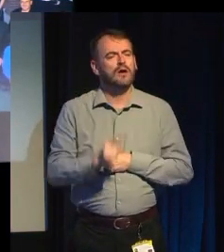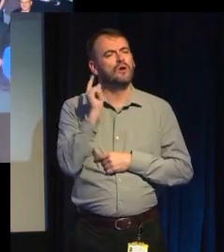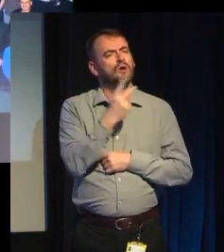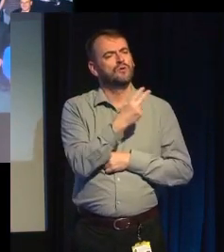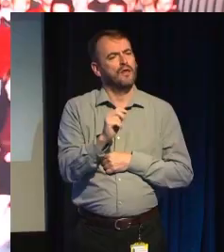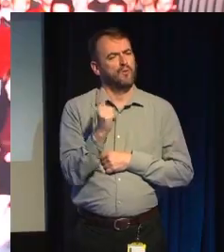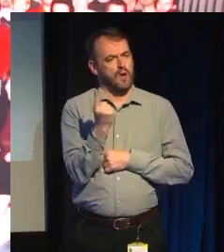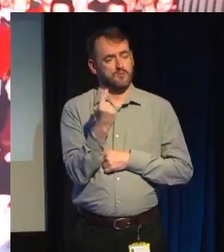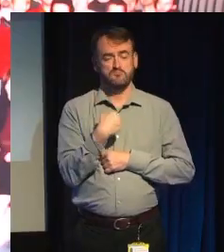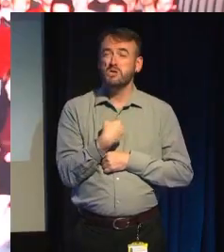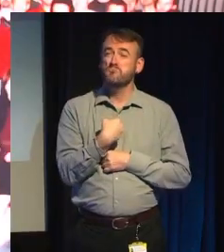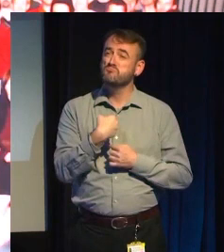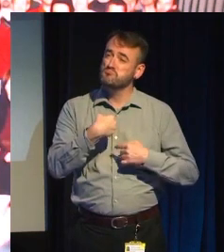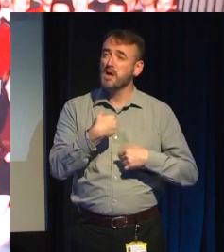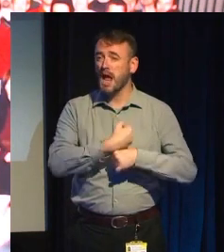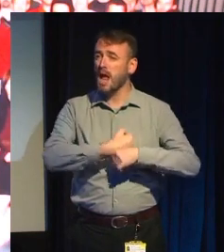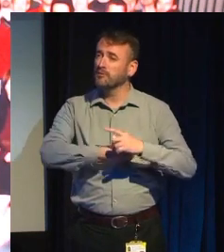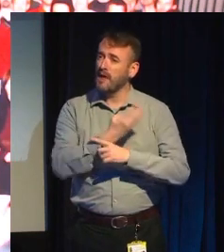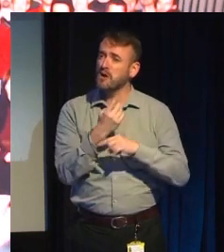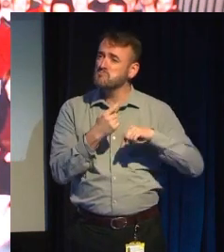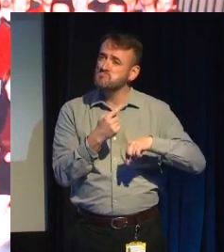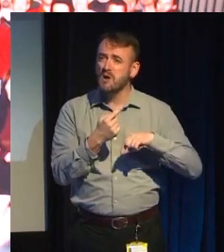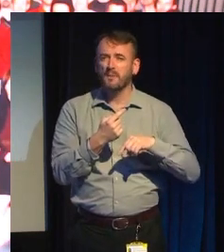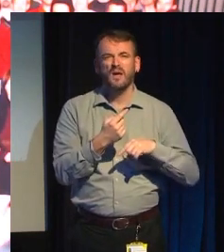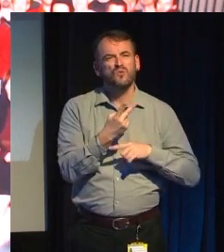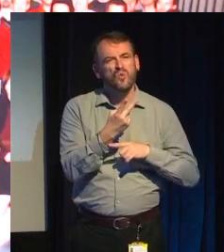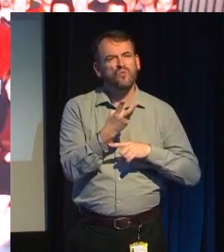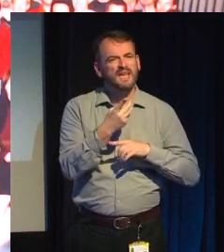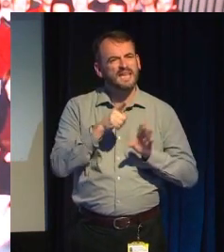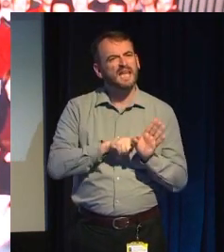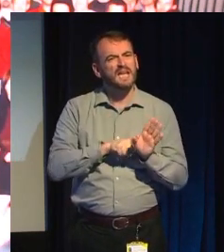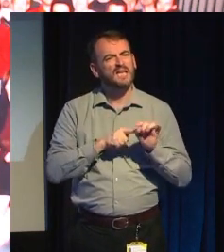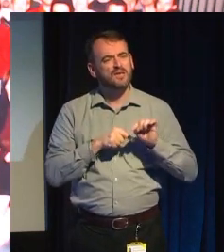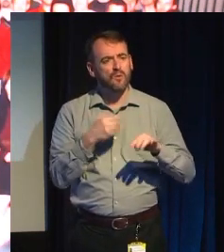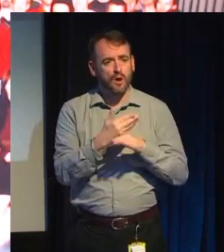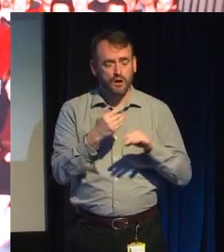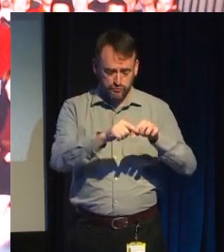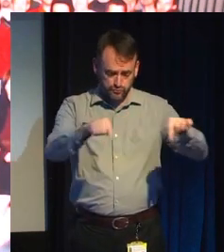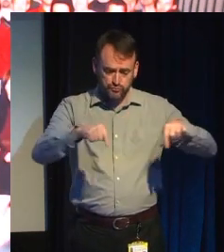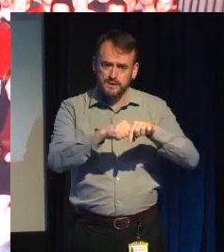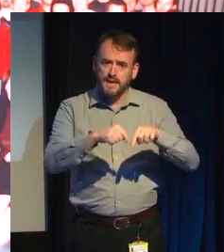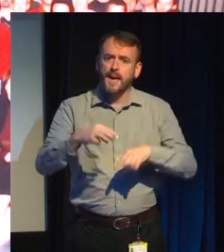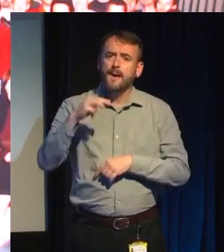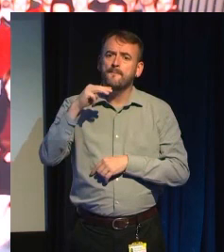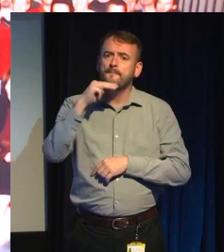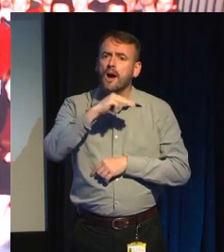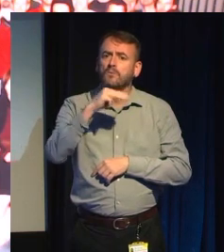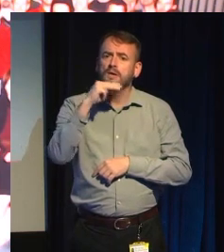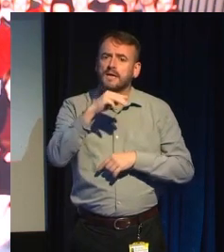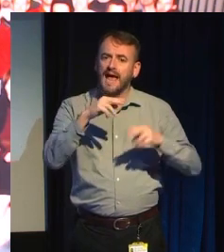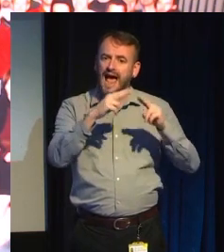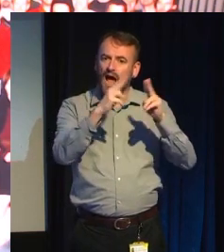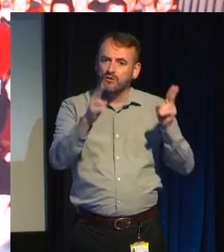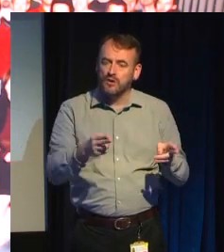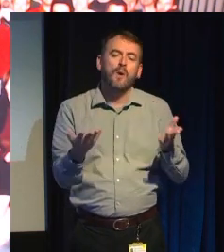for two or three years, and I was working at a studio called Melbourne House in Melbourne. One thing